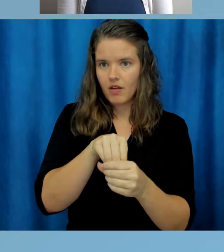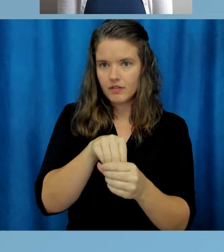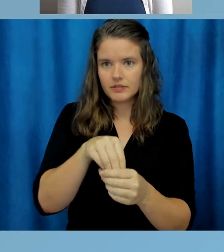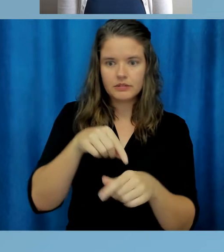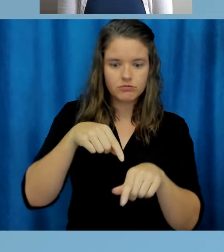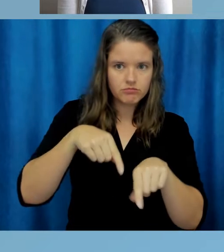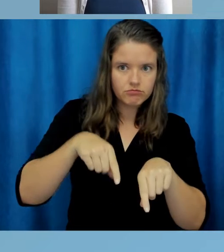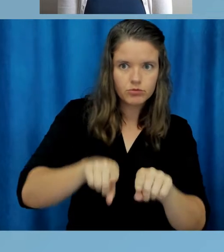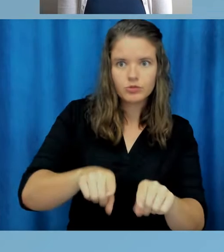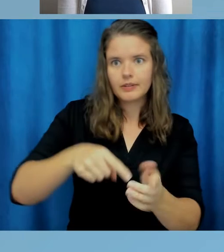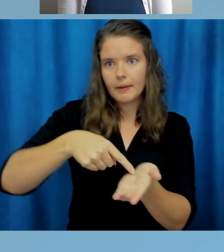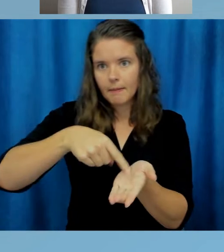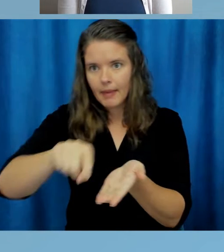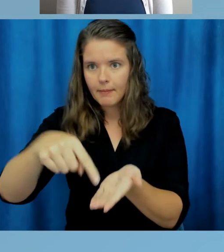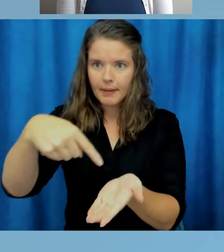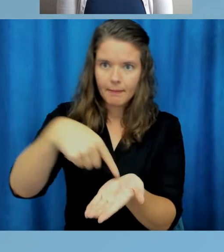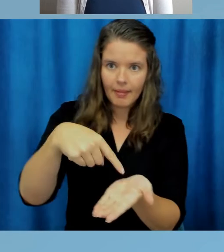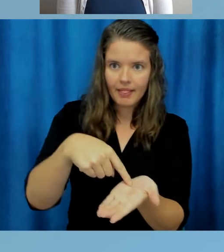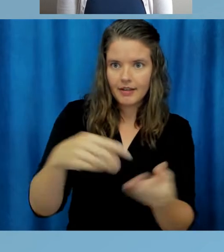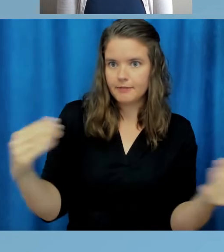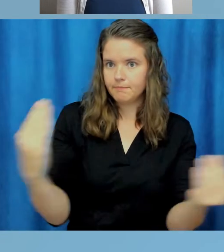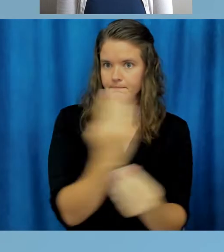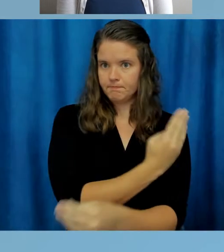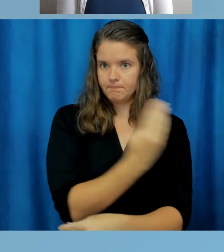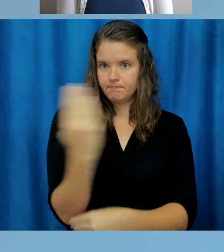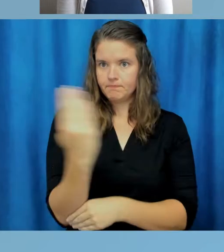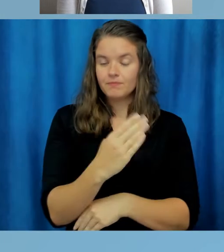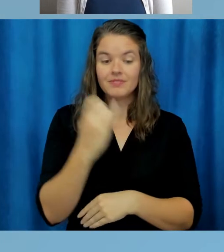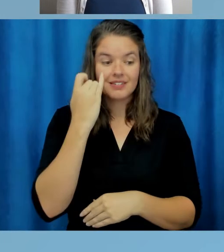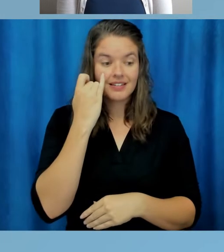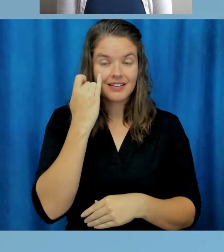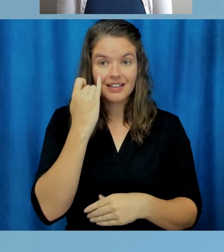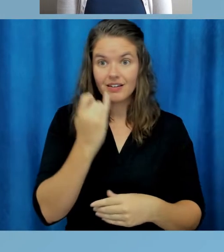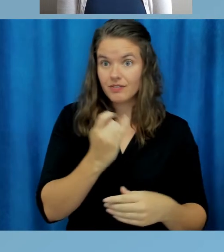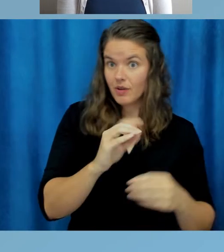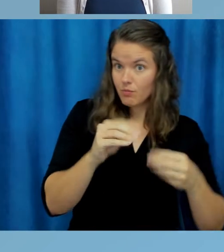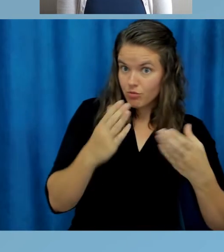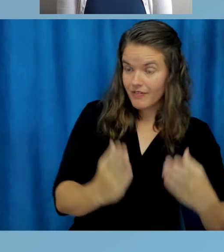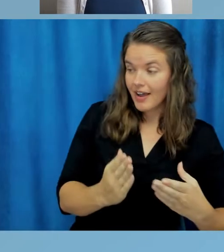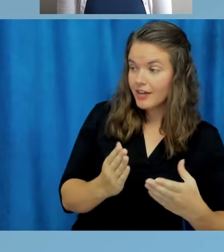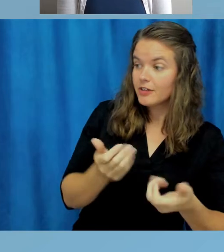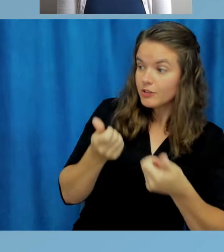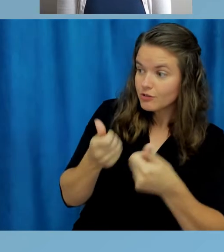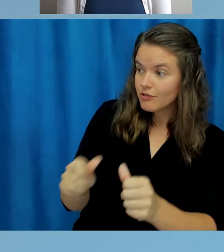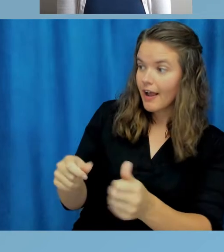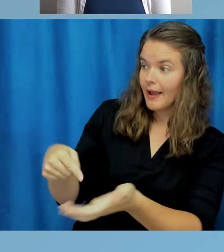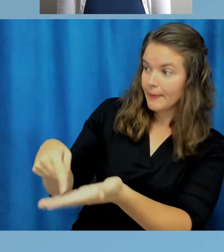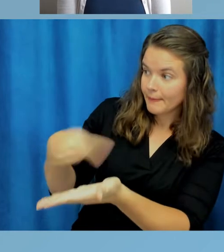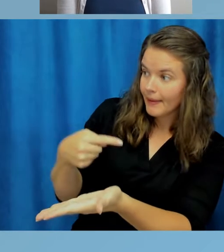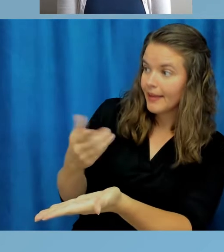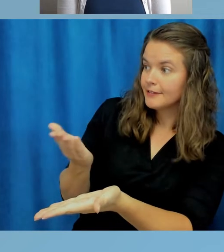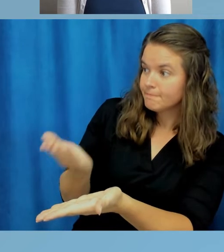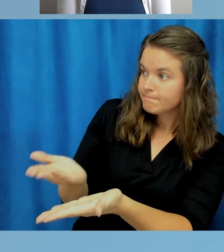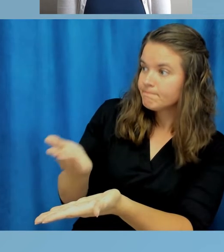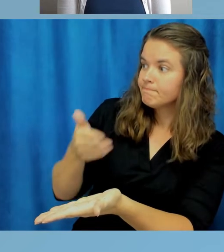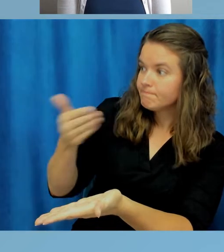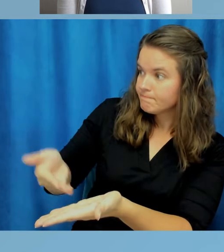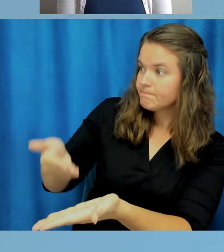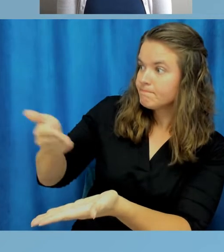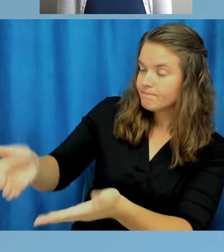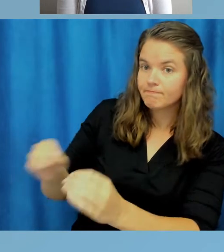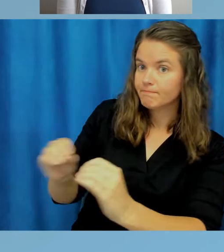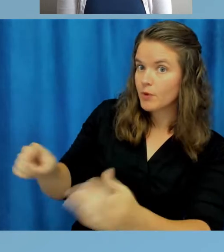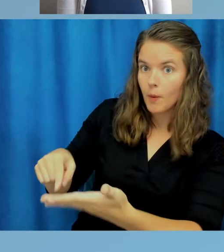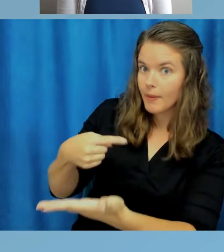any other form of payment or billing. If a service provider has attempted to receive payment from a facility multiple times with no